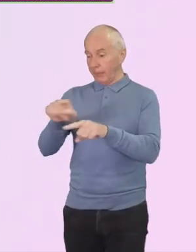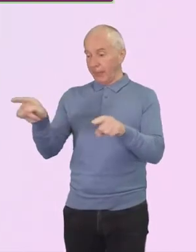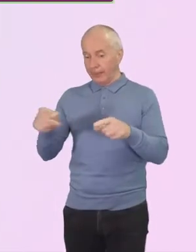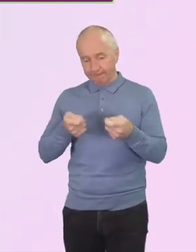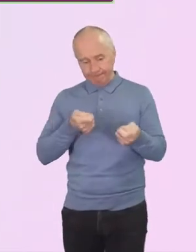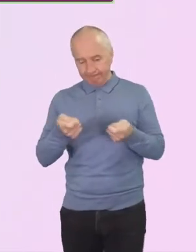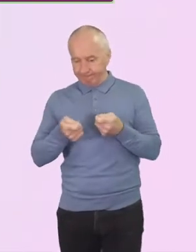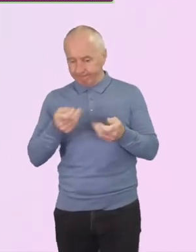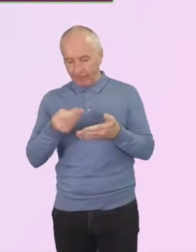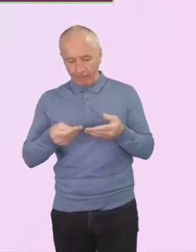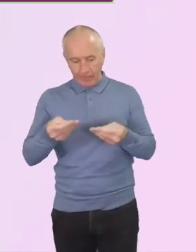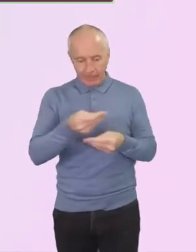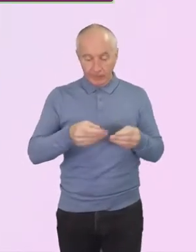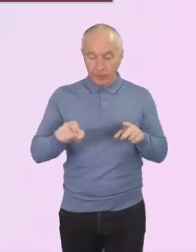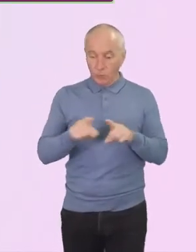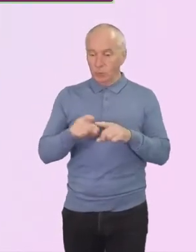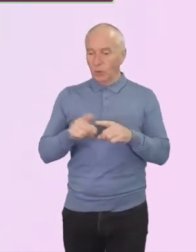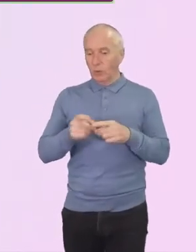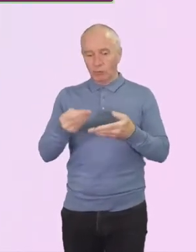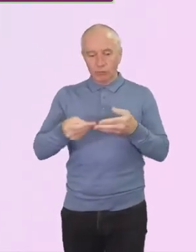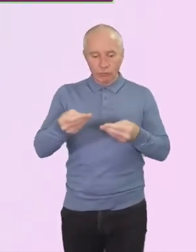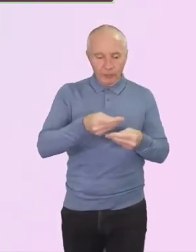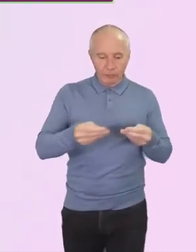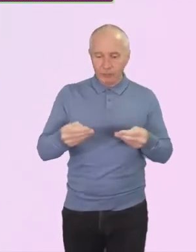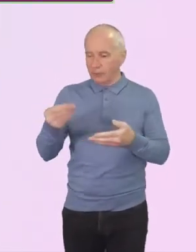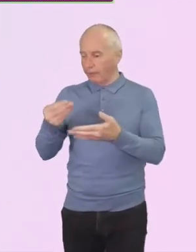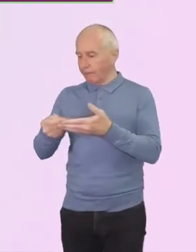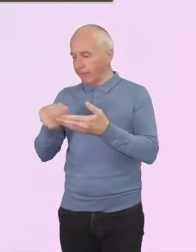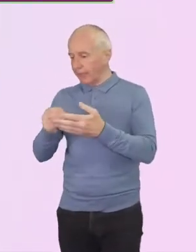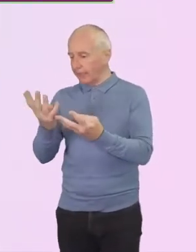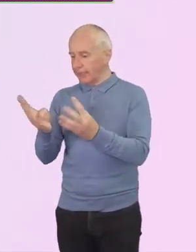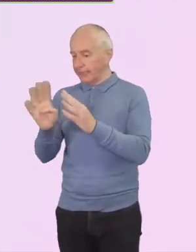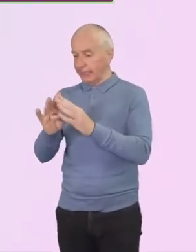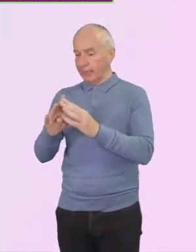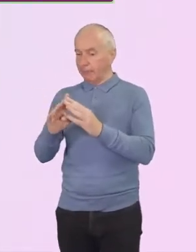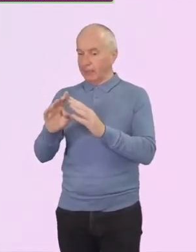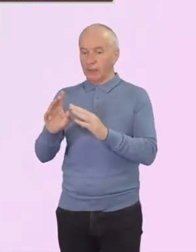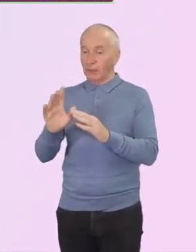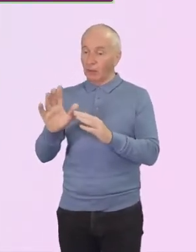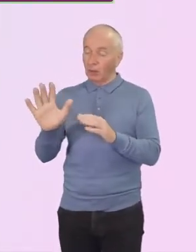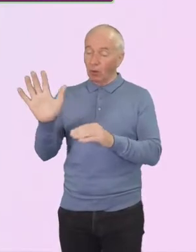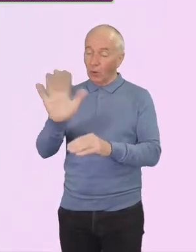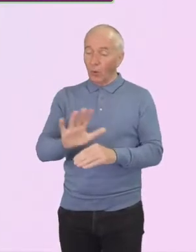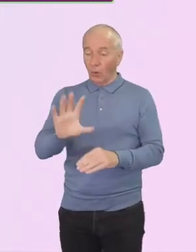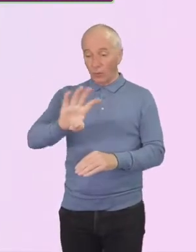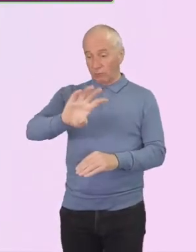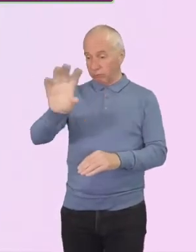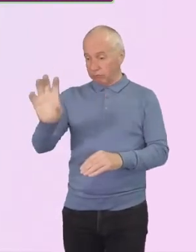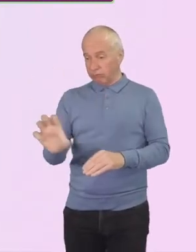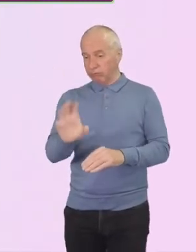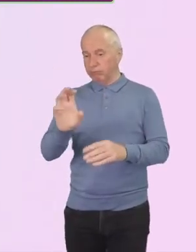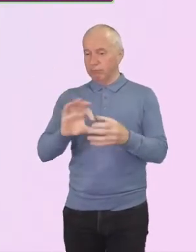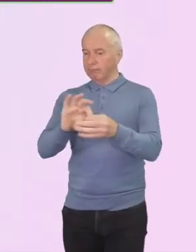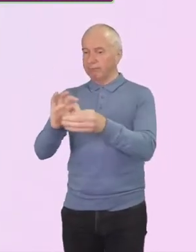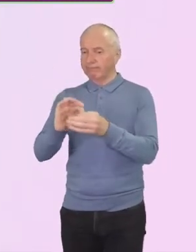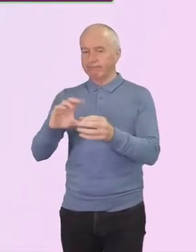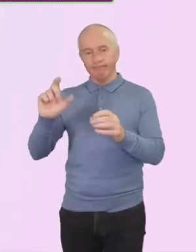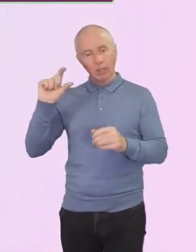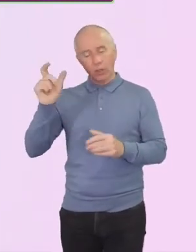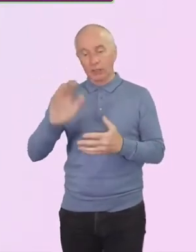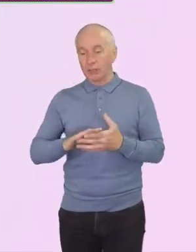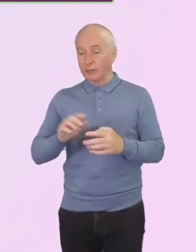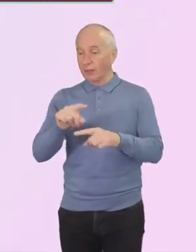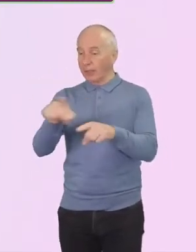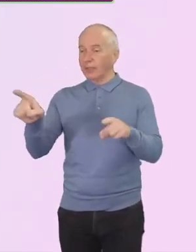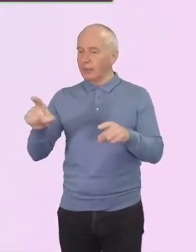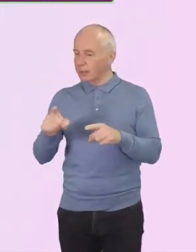treasurers and finance teams in our associations and colleges. They do a lot of unseen but important work for the kingdom.